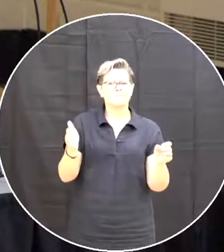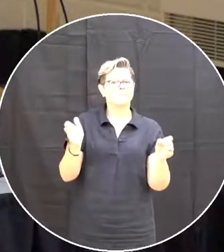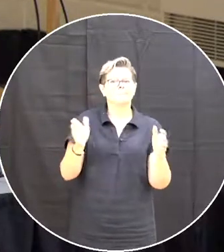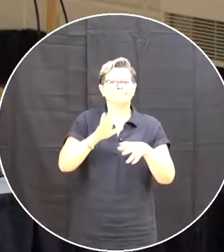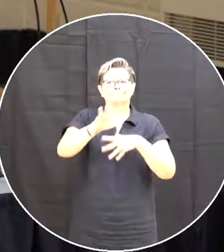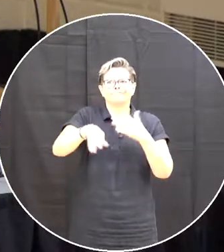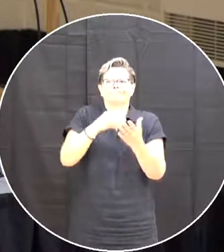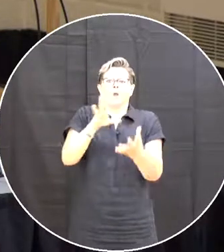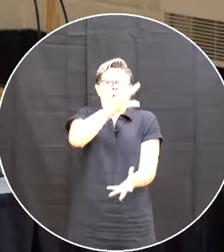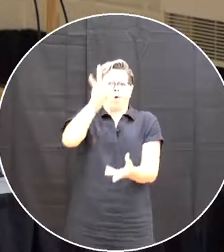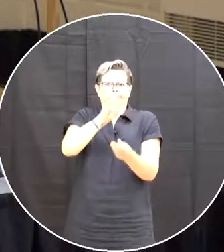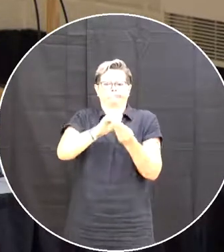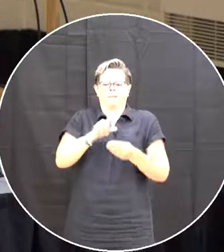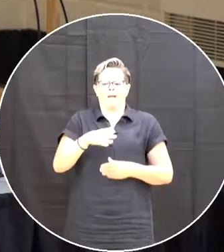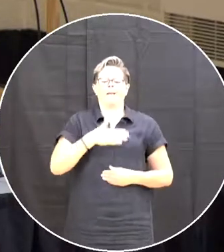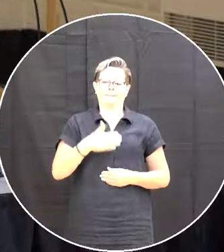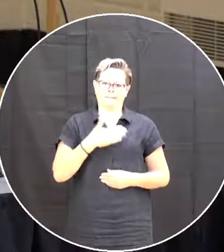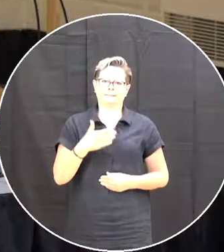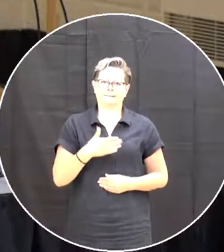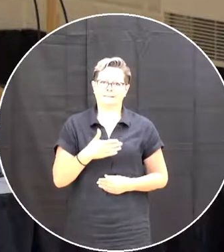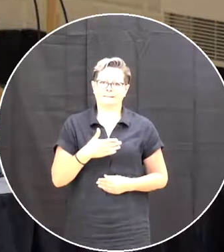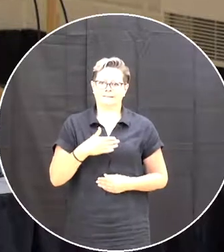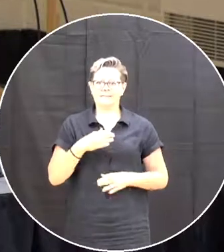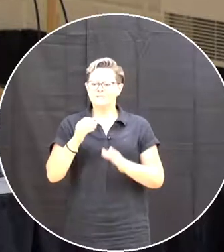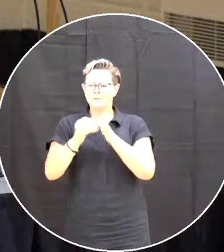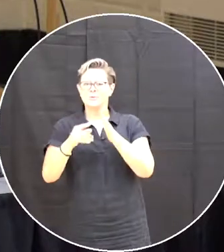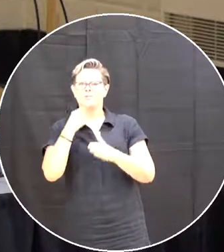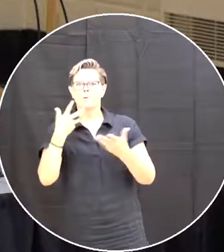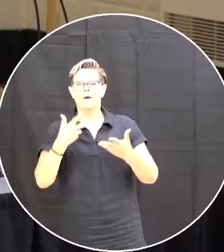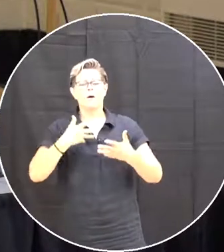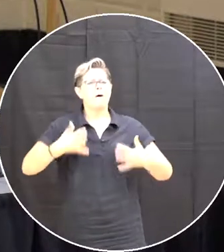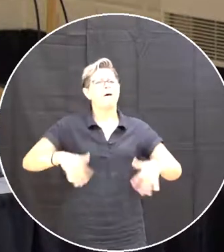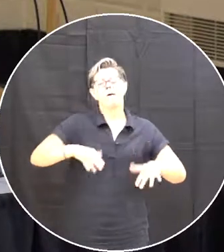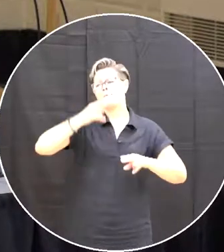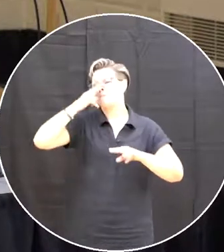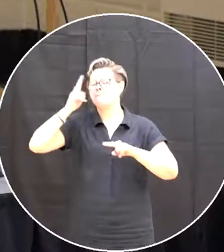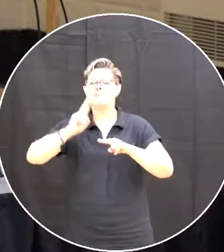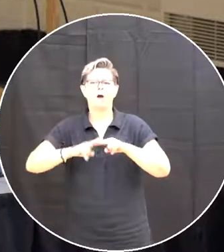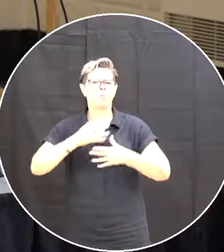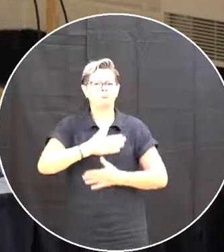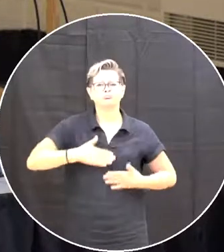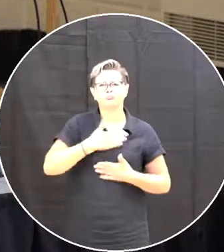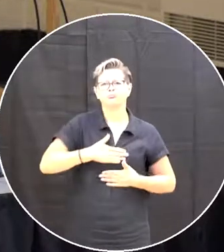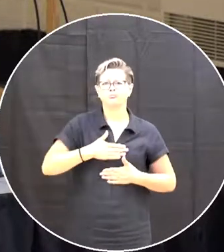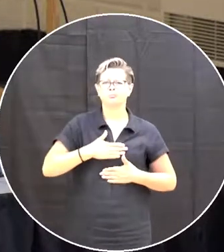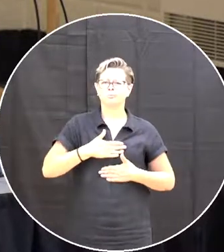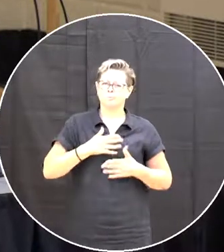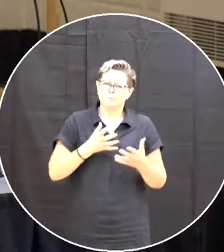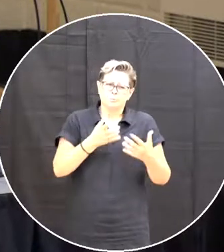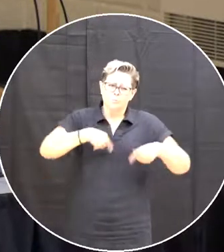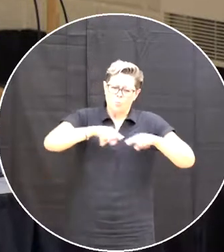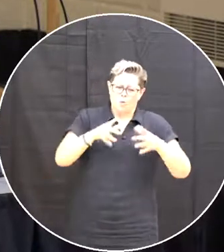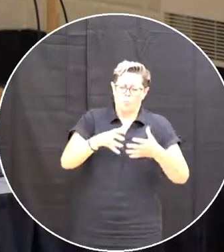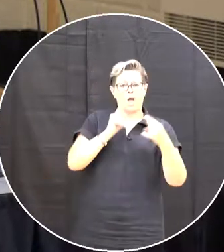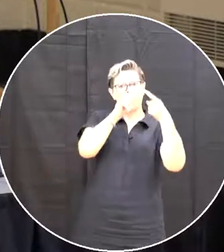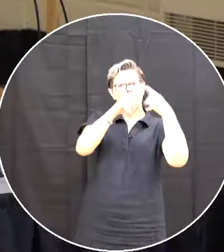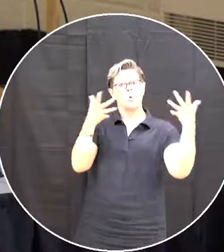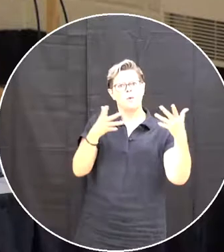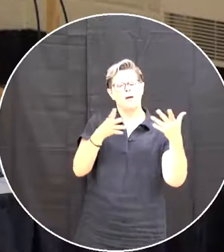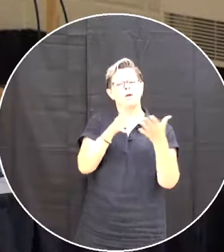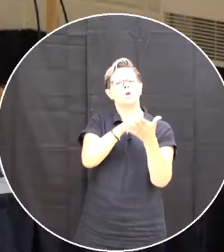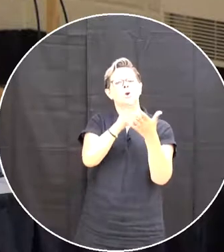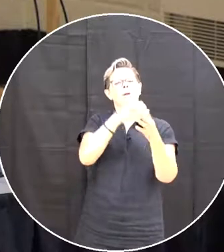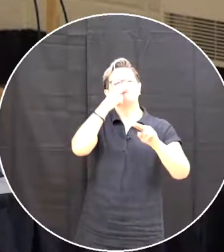student Uh I think say It's so fun Um And we want learning to be fun We want students to be engaged